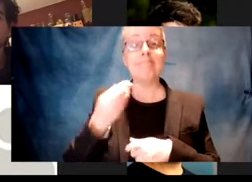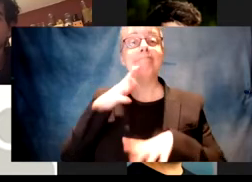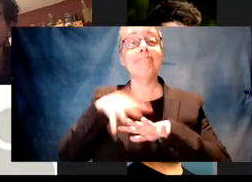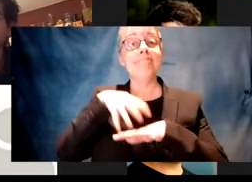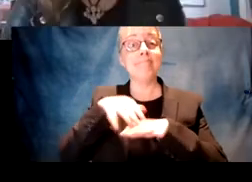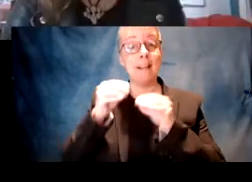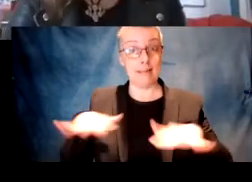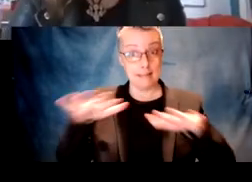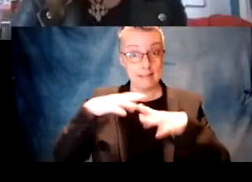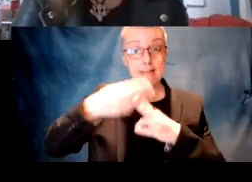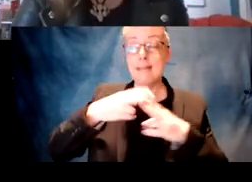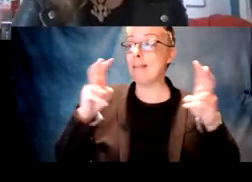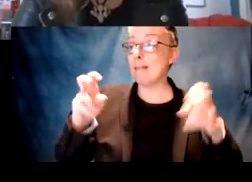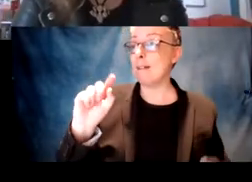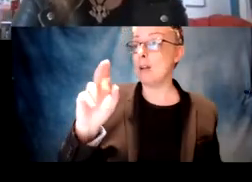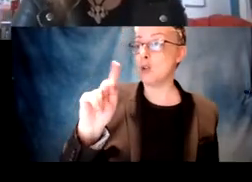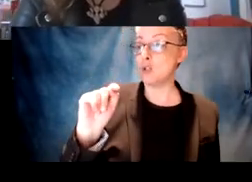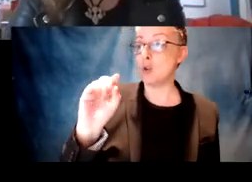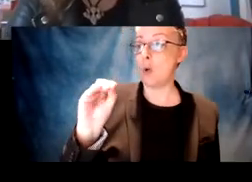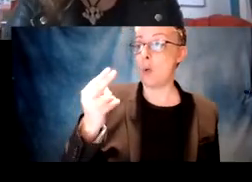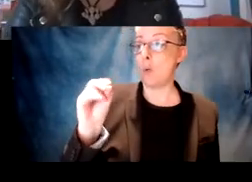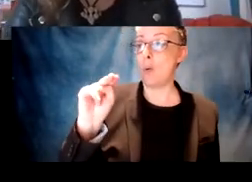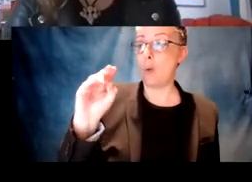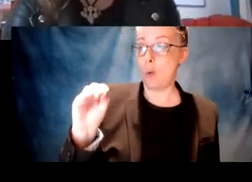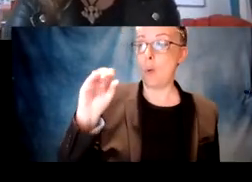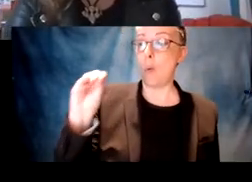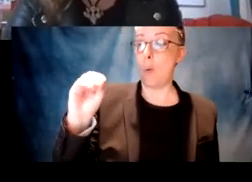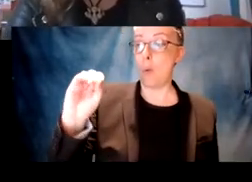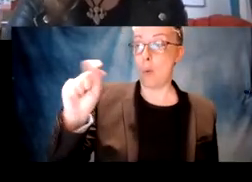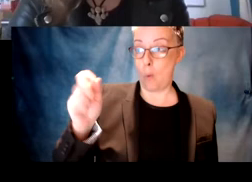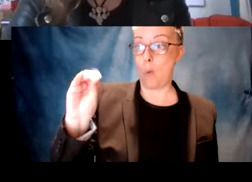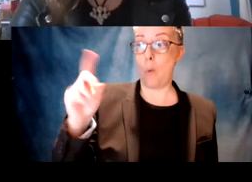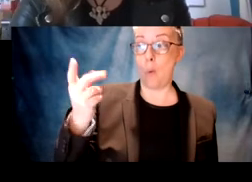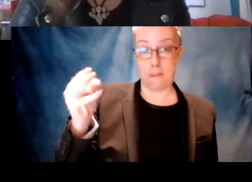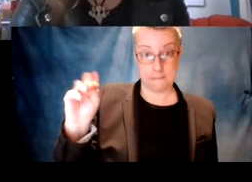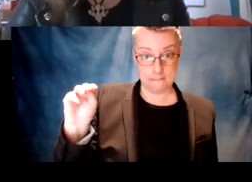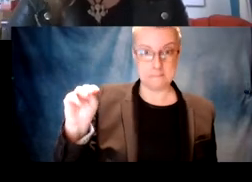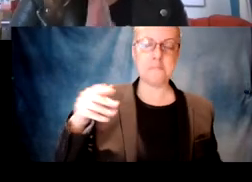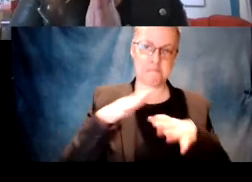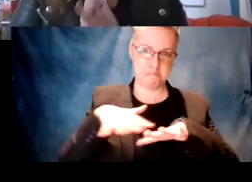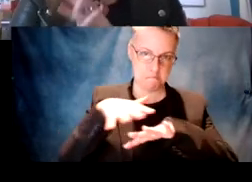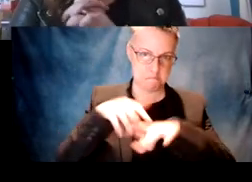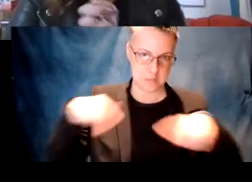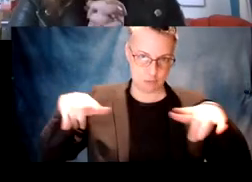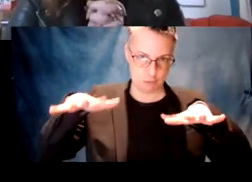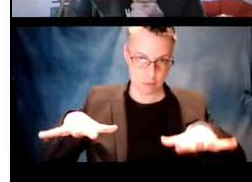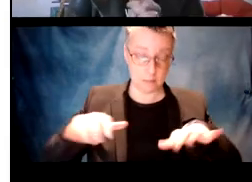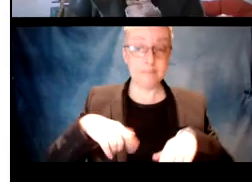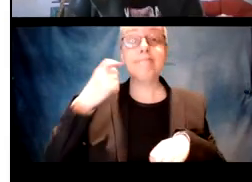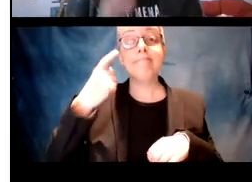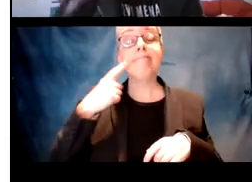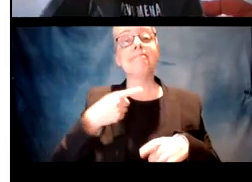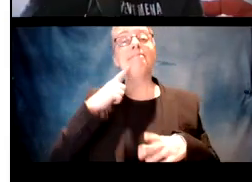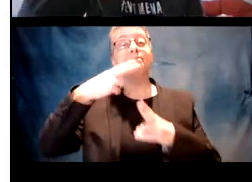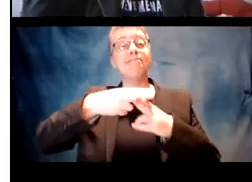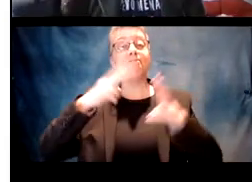I'm here in Tucson right now. And I just want to acknowledge that I'm on Tohono O'odham land. And then I also, from the start,